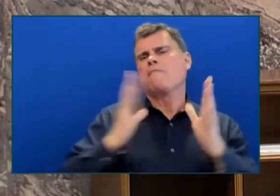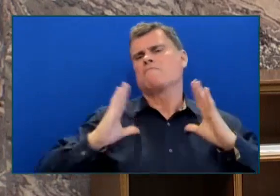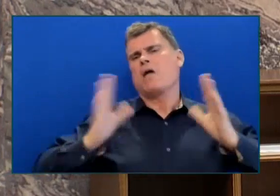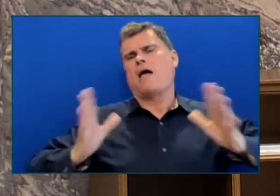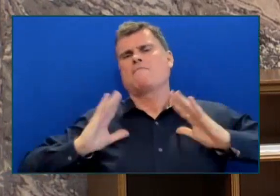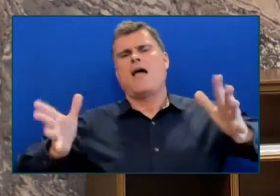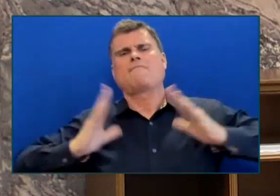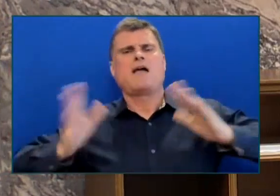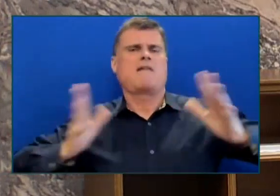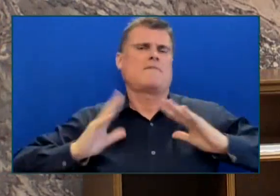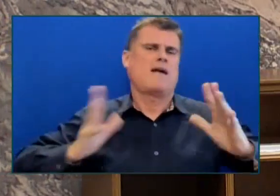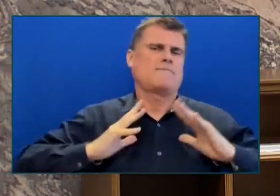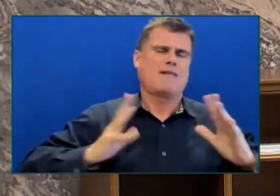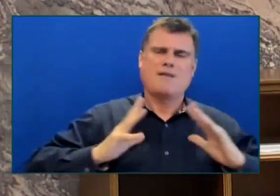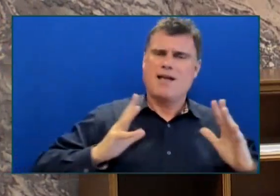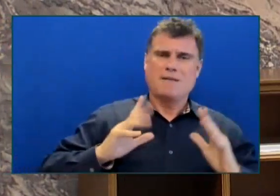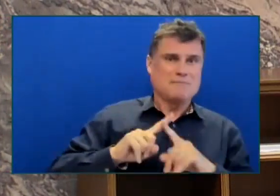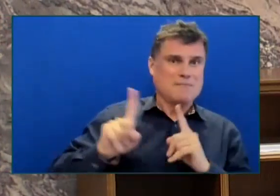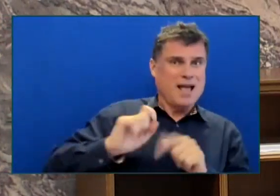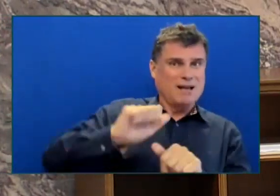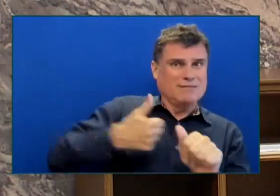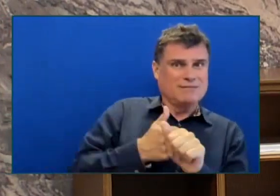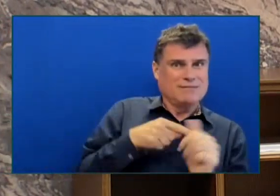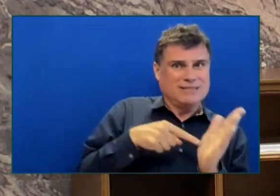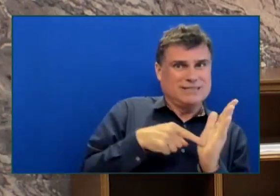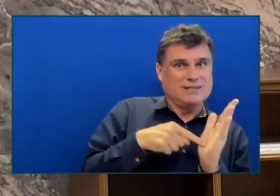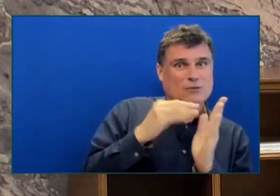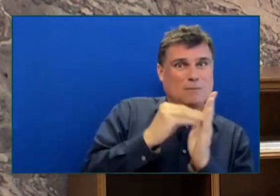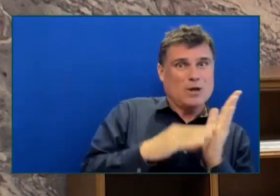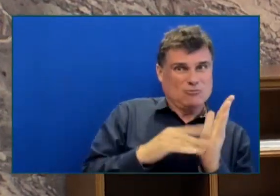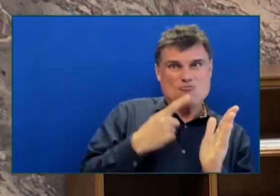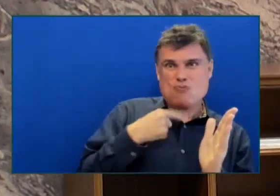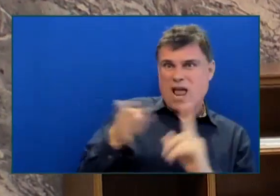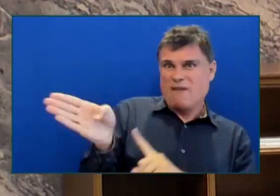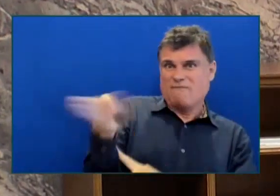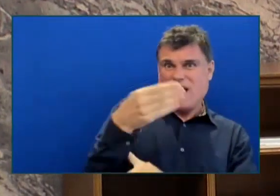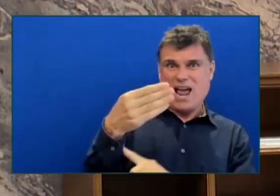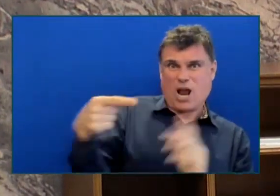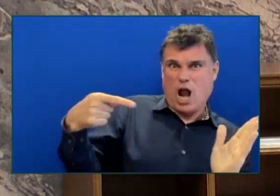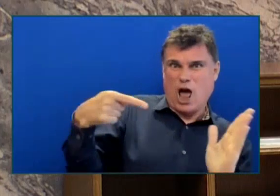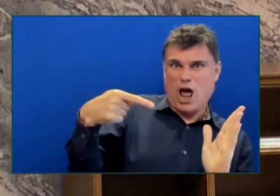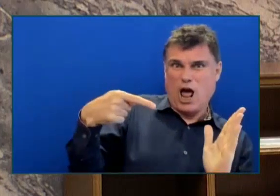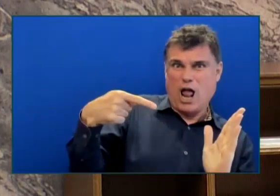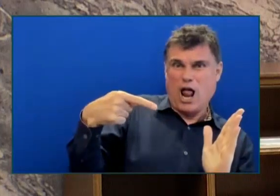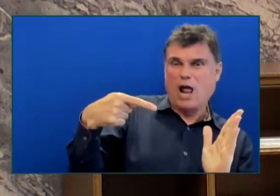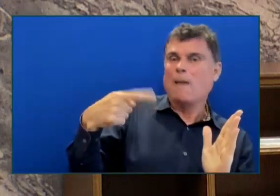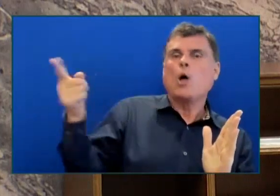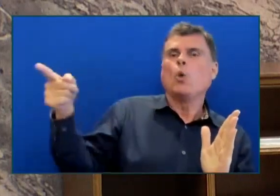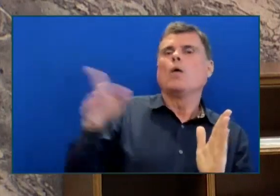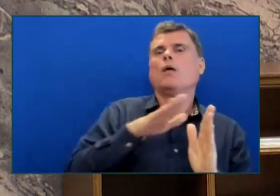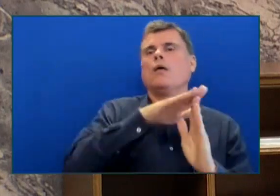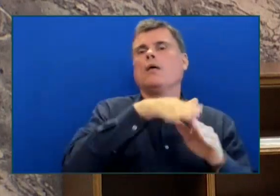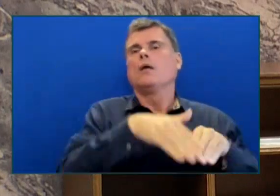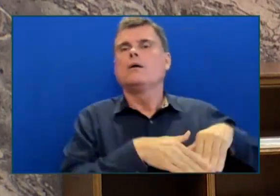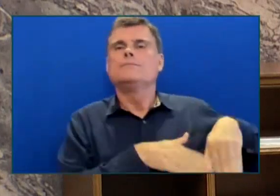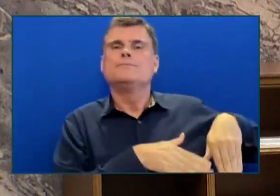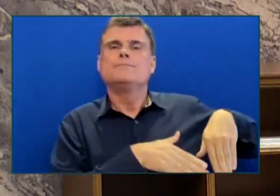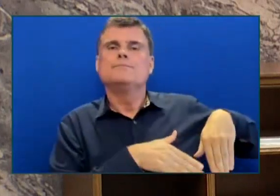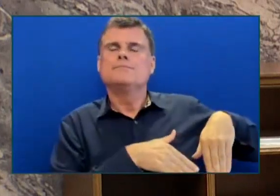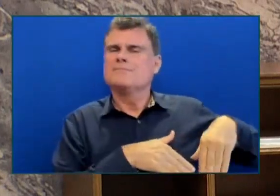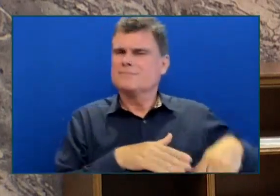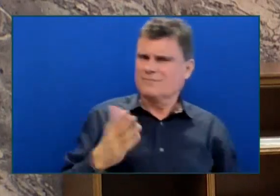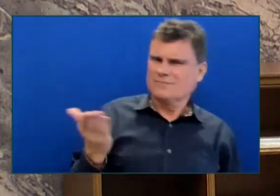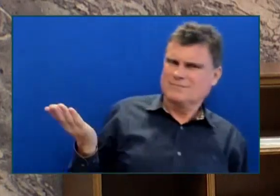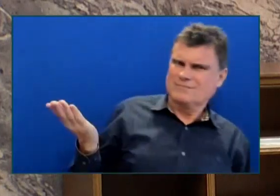happened while he was the Housing Minister. Let me say that again. He buried these warning signs, this BDO